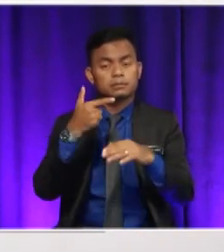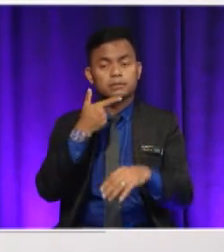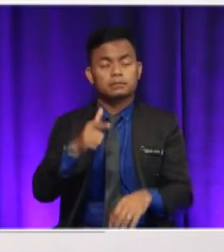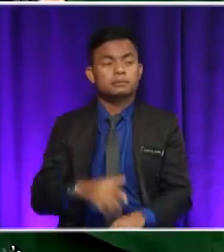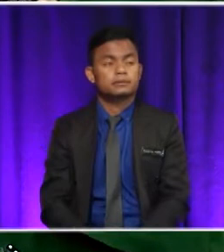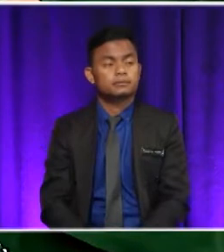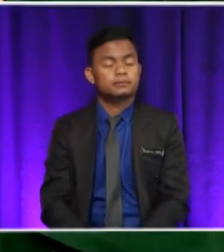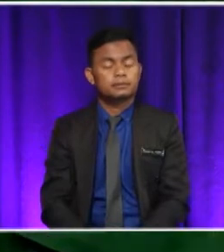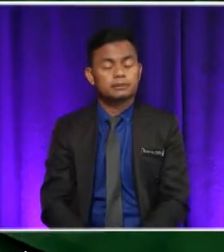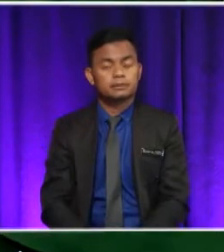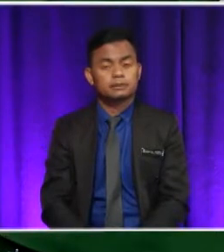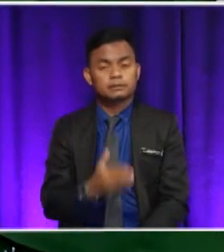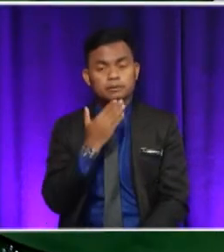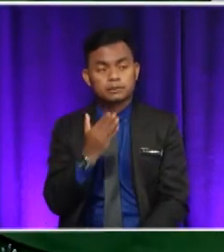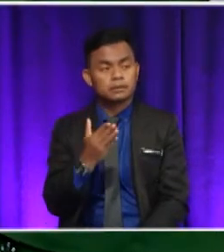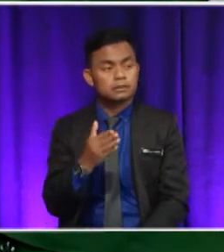Okay, so thank you, Aisha.